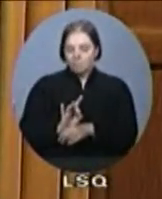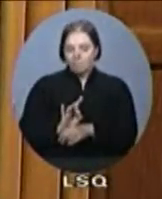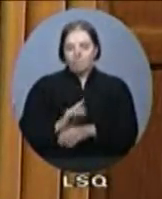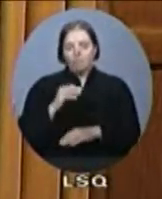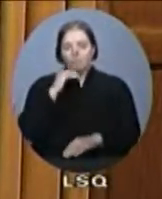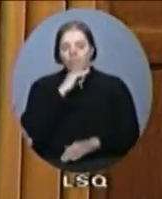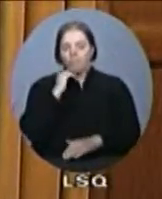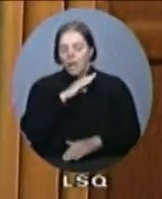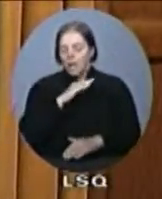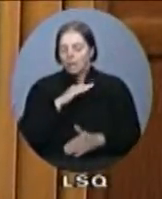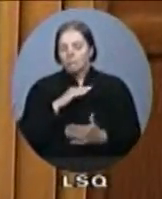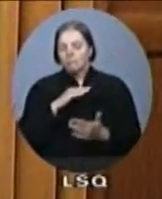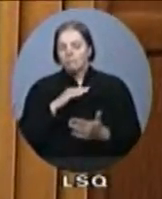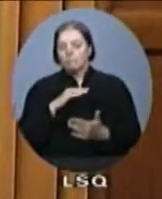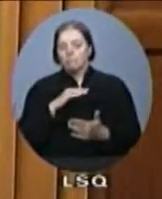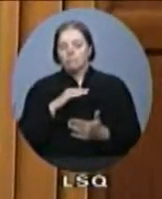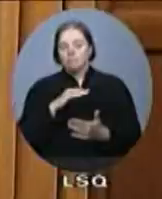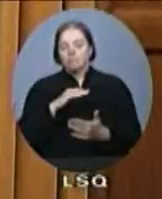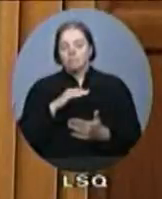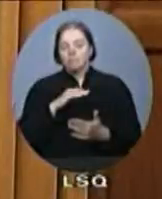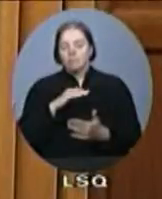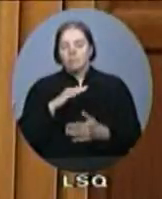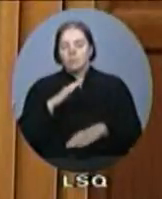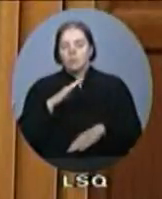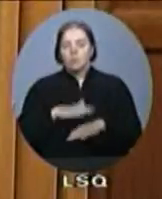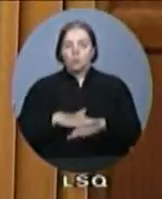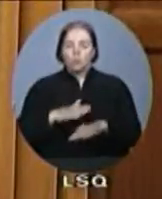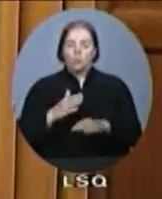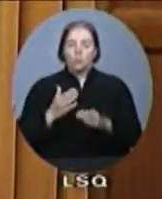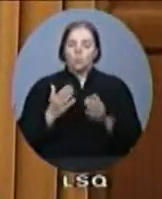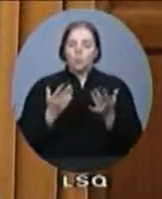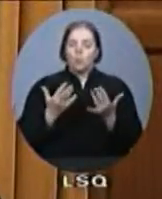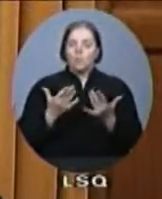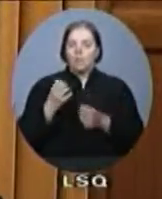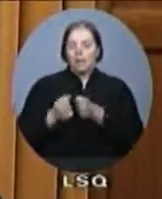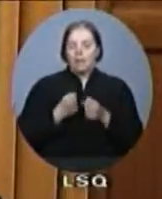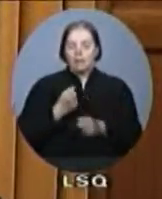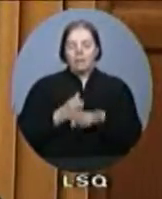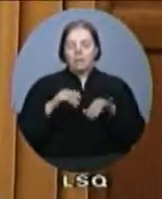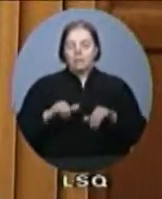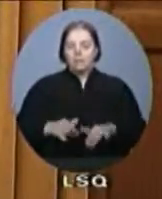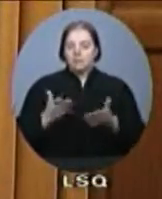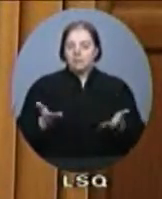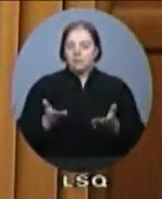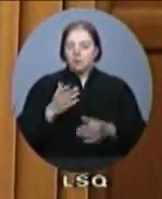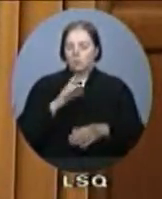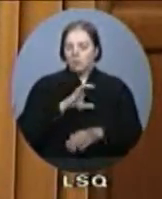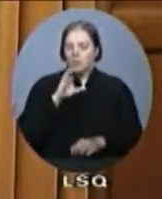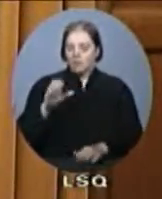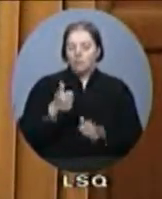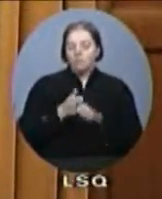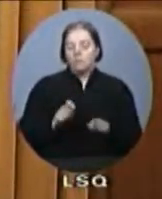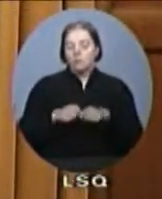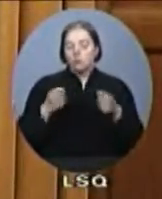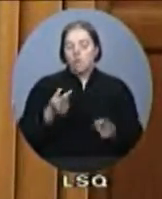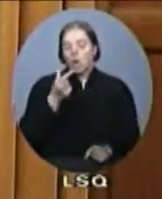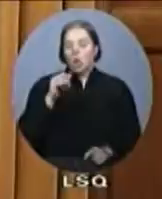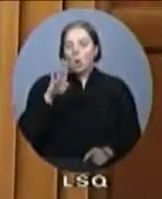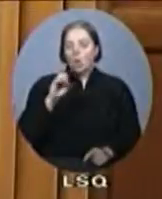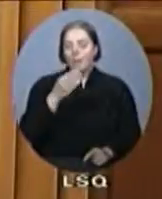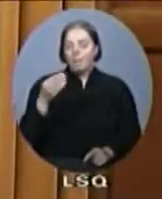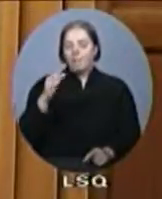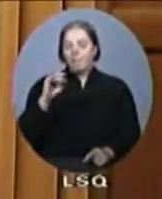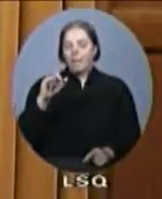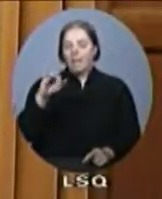in Canada. The Globe and Mail found 300 people claiming to live at the same address in Mississauga, and Radio Canada